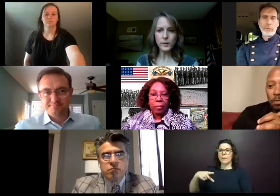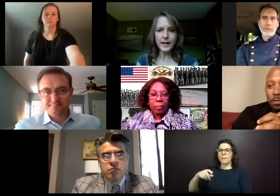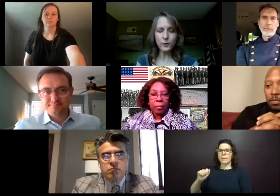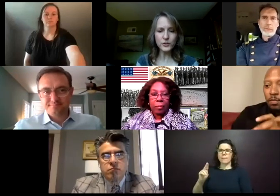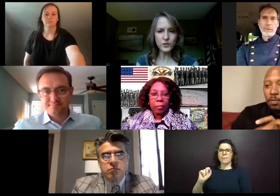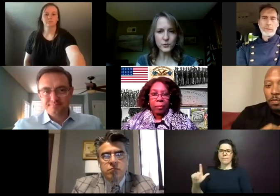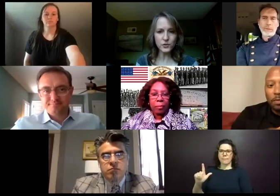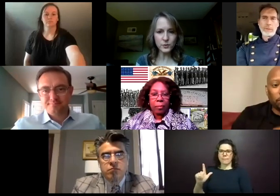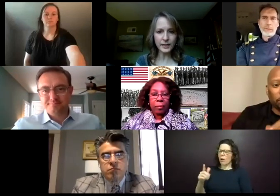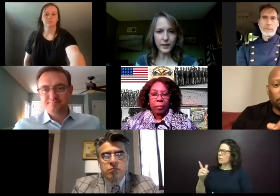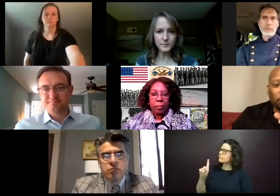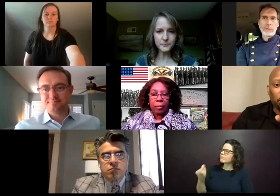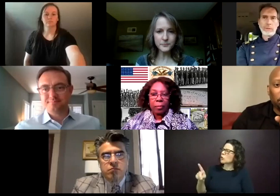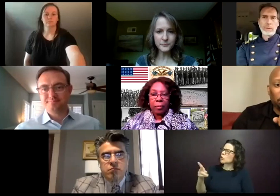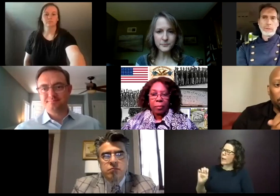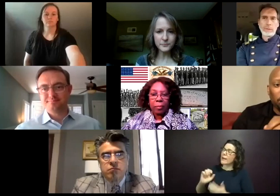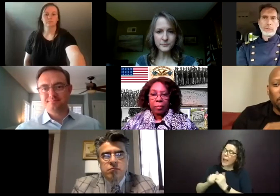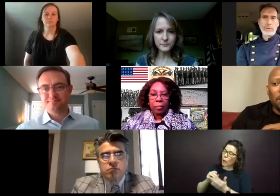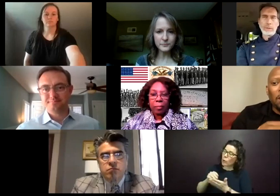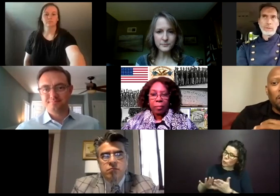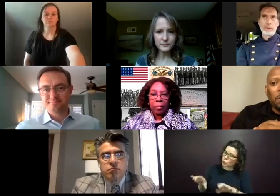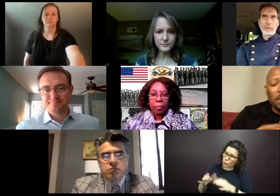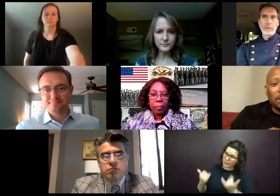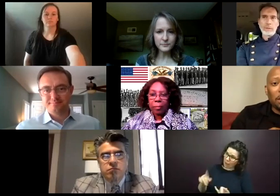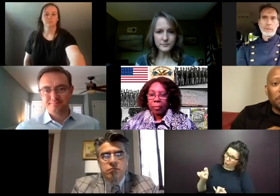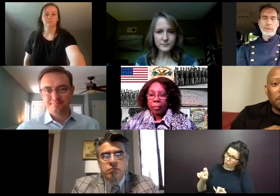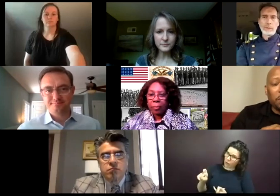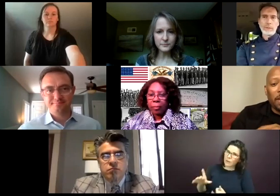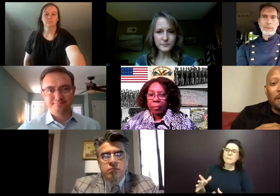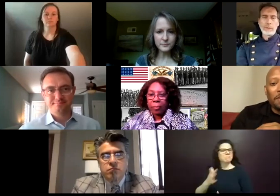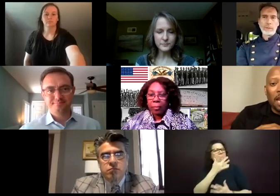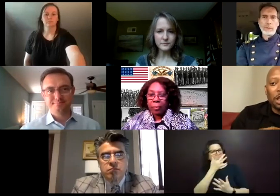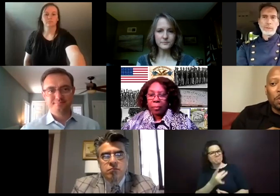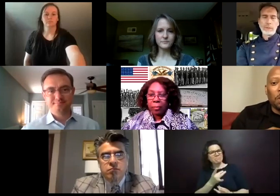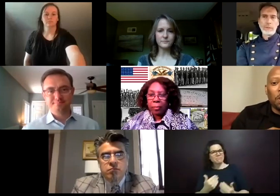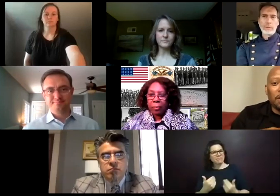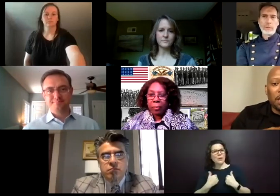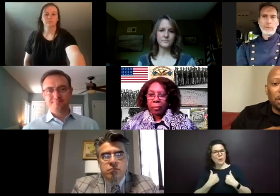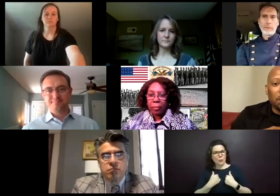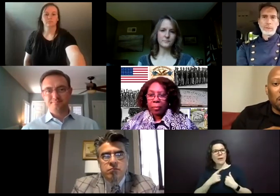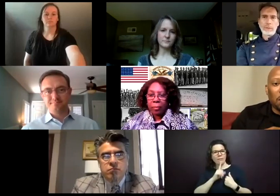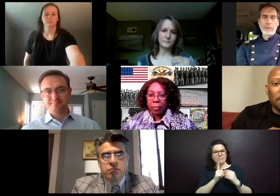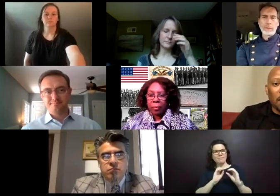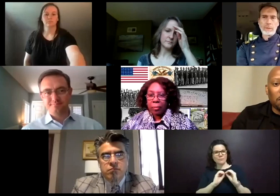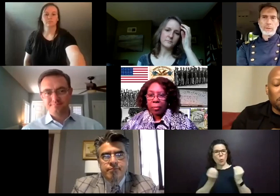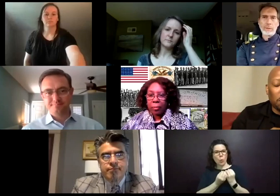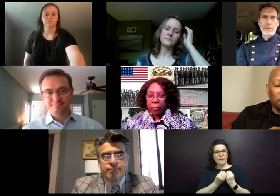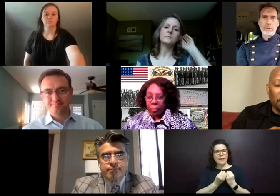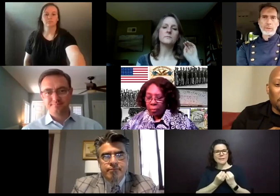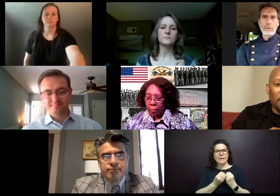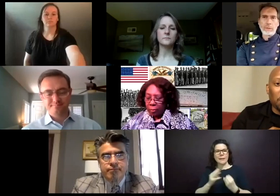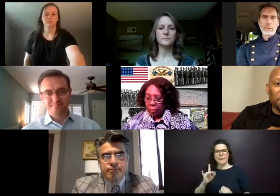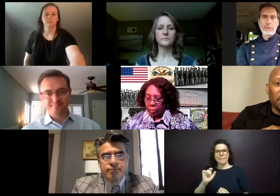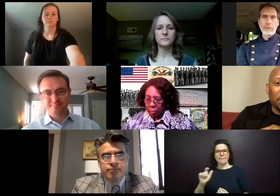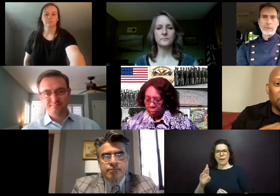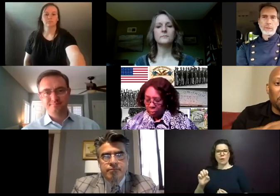Duane. Duane, how are you students doing now? Well, it's interesting. We have an actual organization, Michael Brown